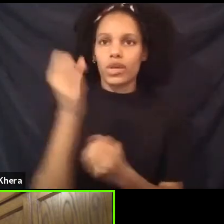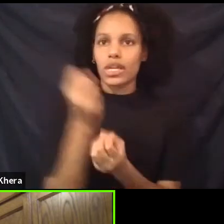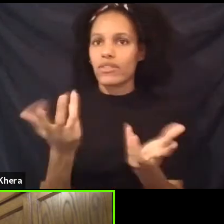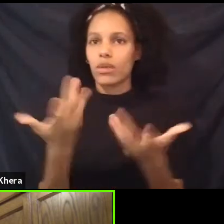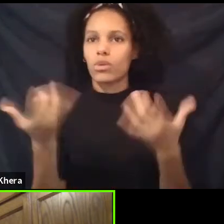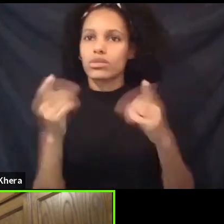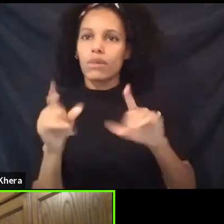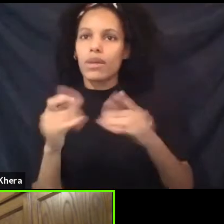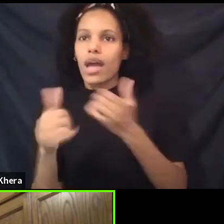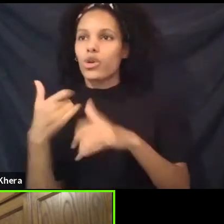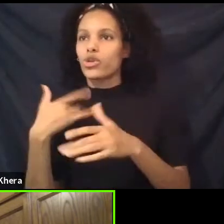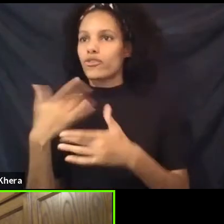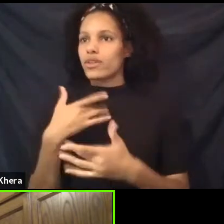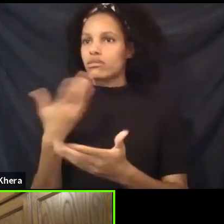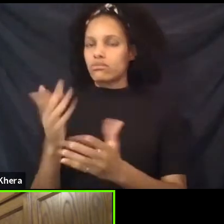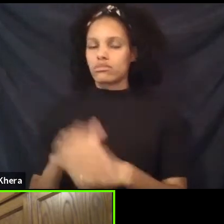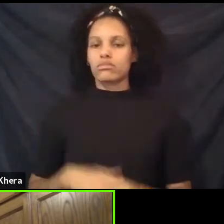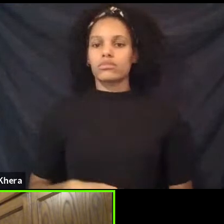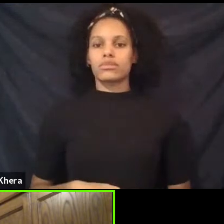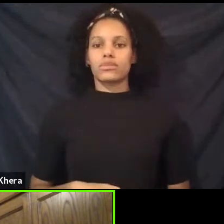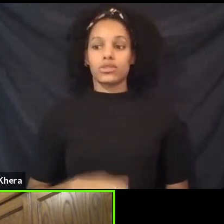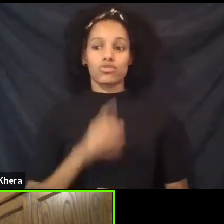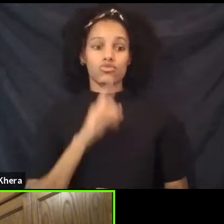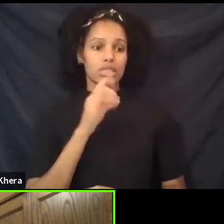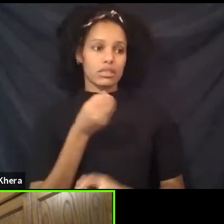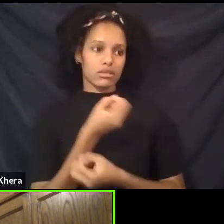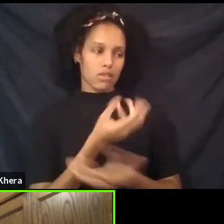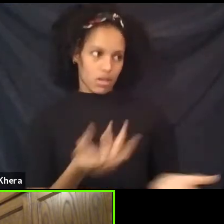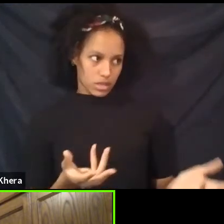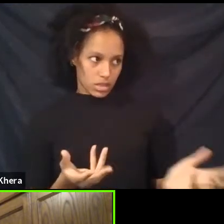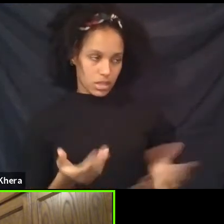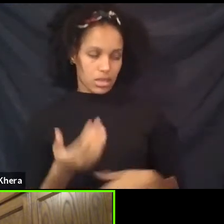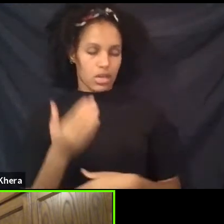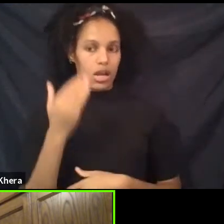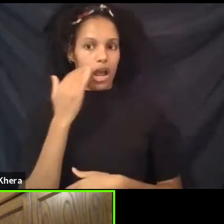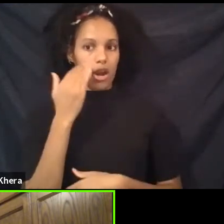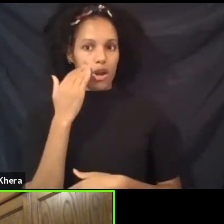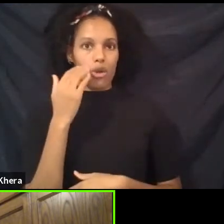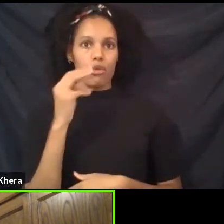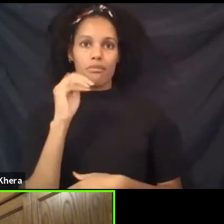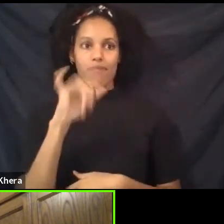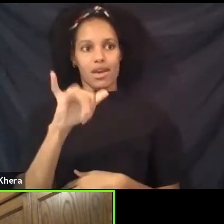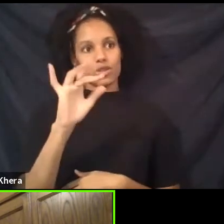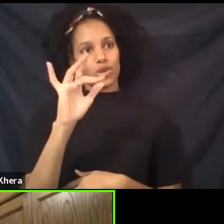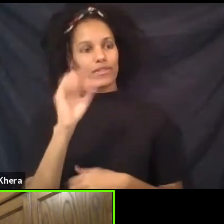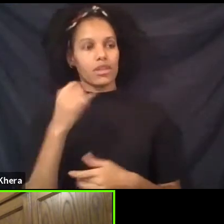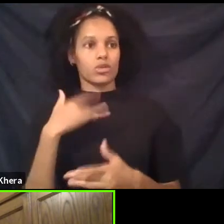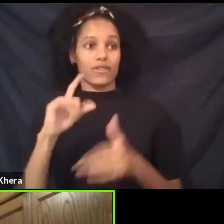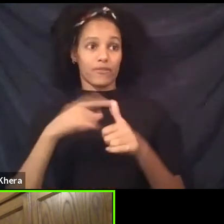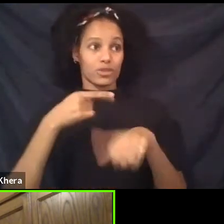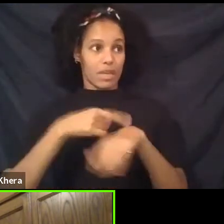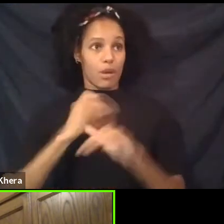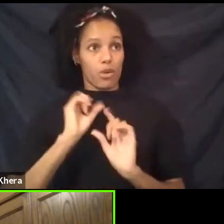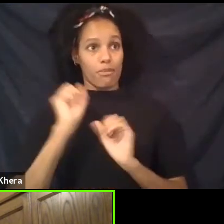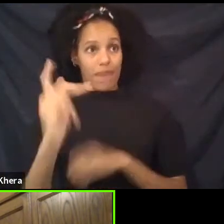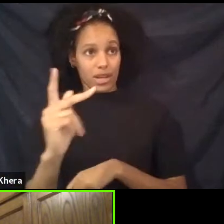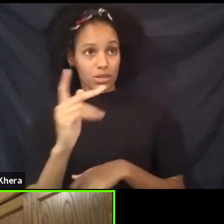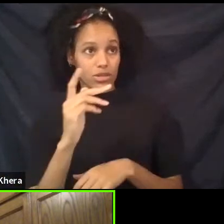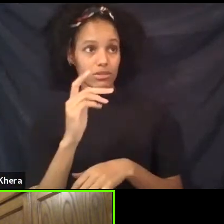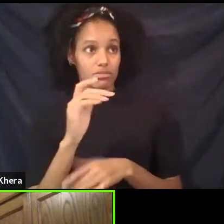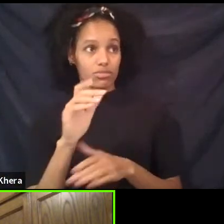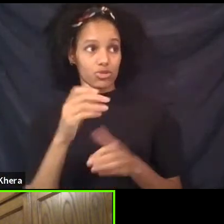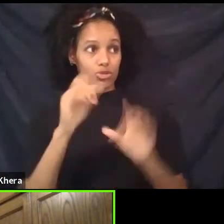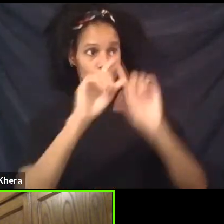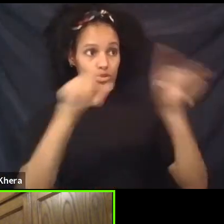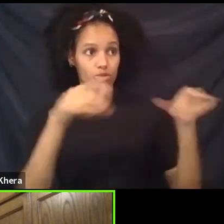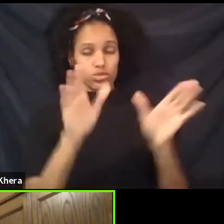exhausting. Um, so I remember it was May 25th going into the studio for the first time. the first week was great. mean, I was like, yeah,